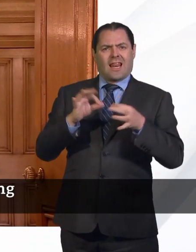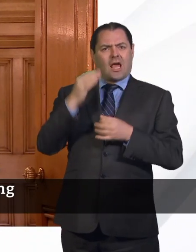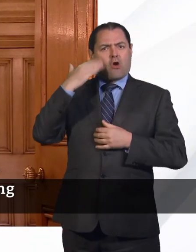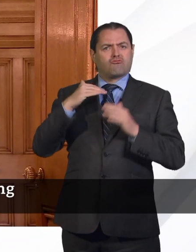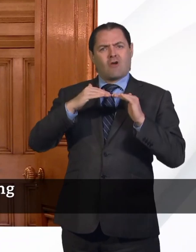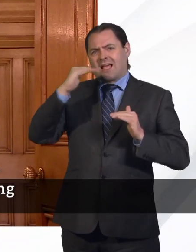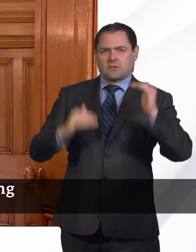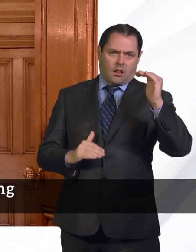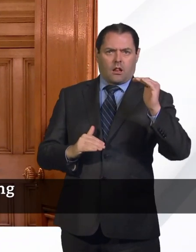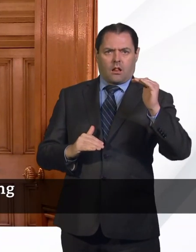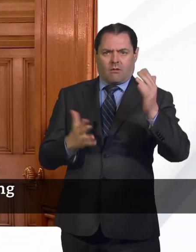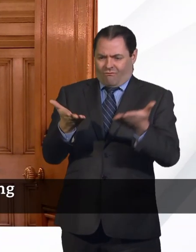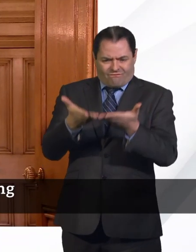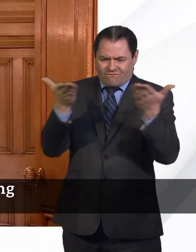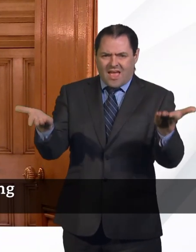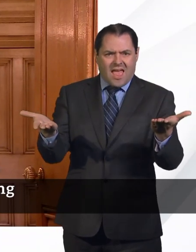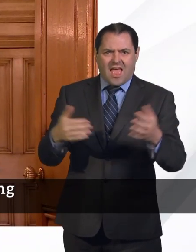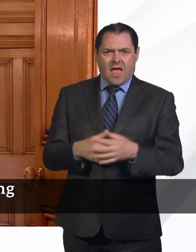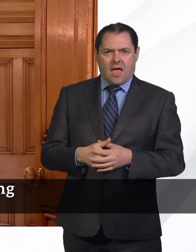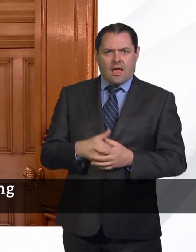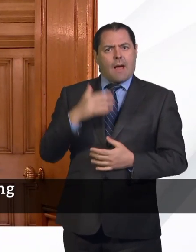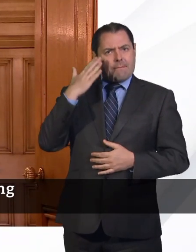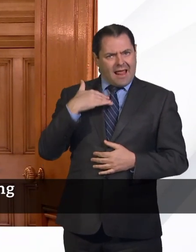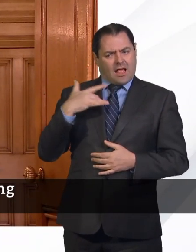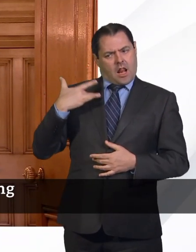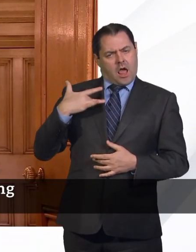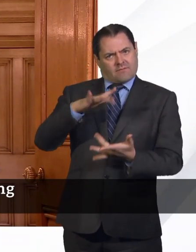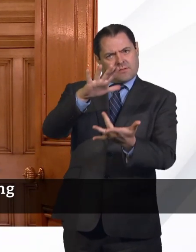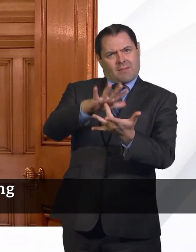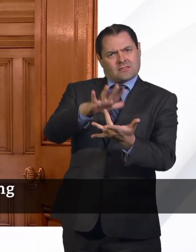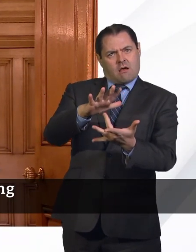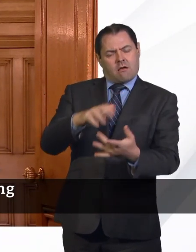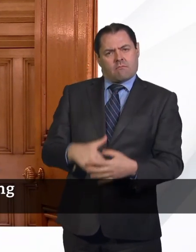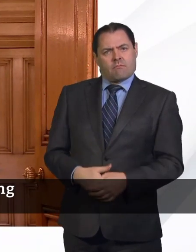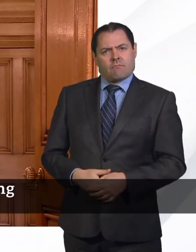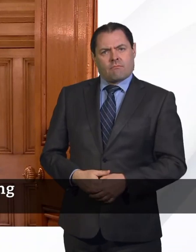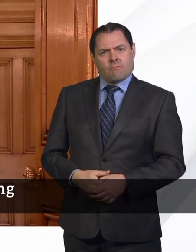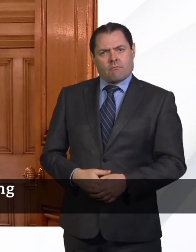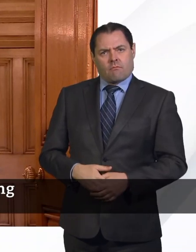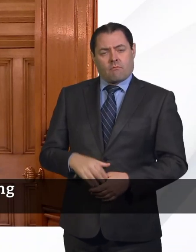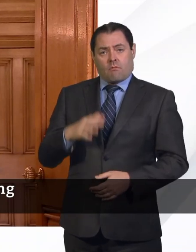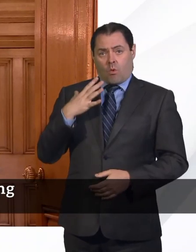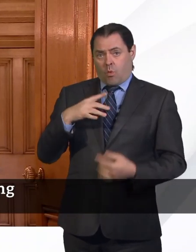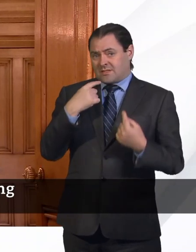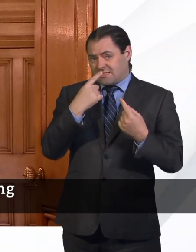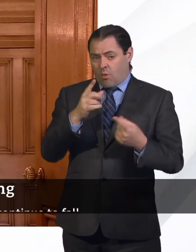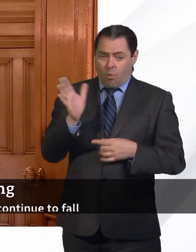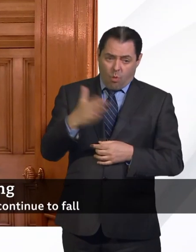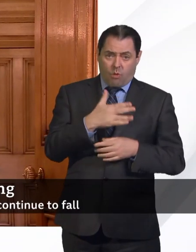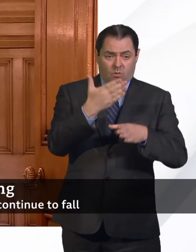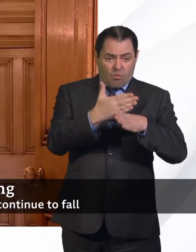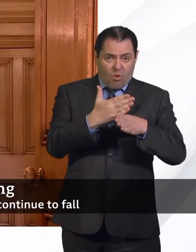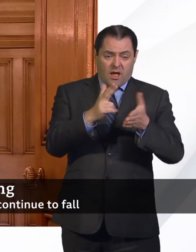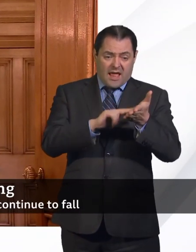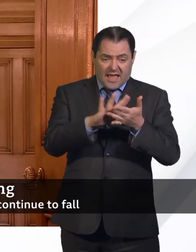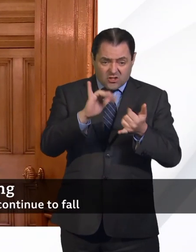And I get that. Black lives matter. And I want to say this to everyone who works in the NHS and in